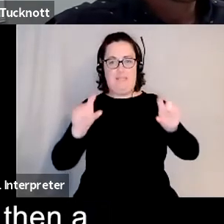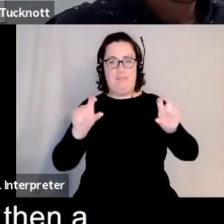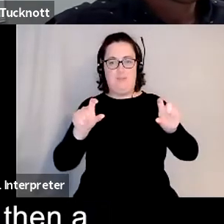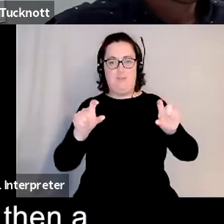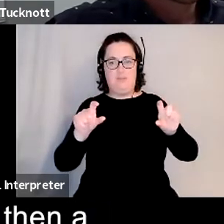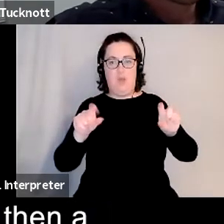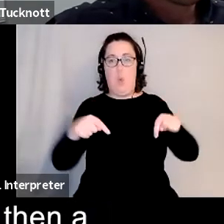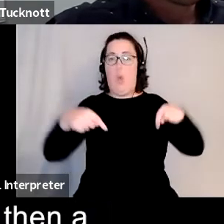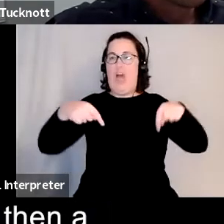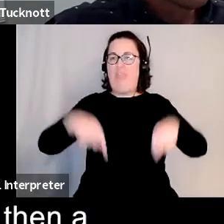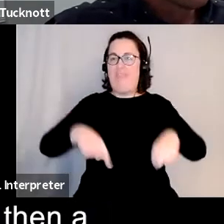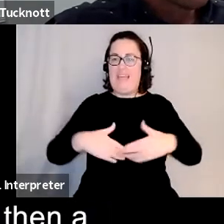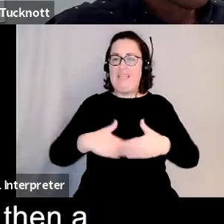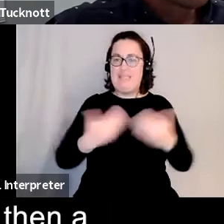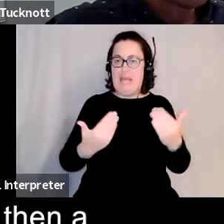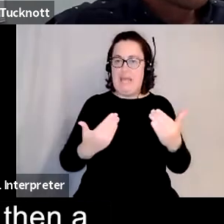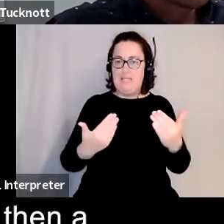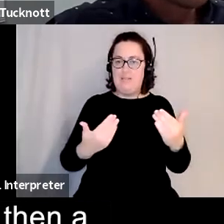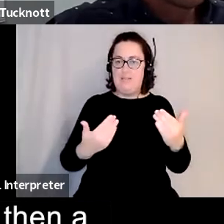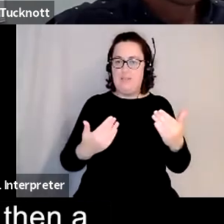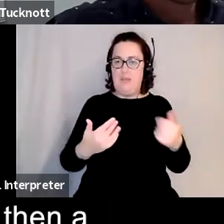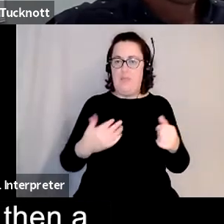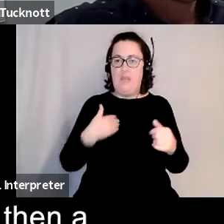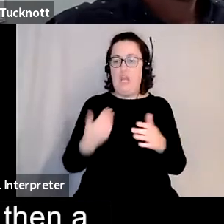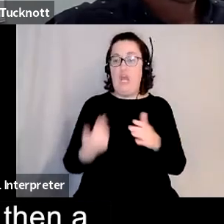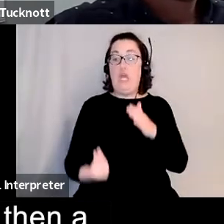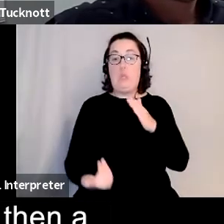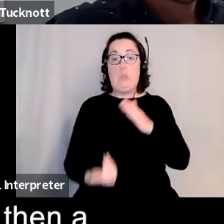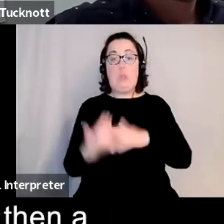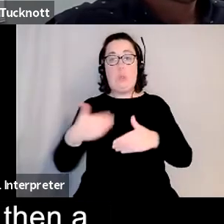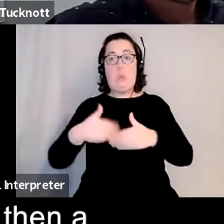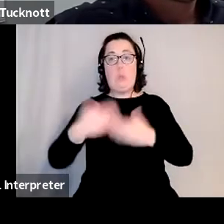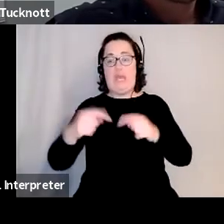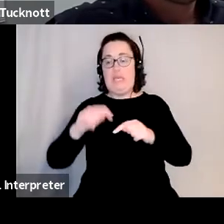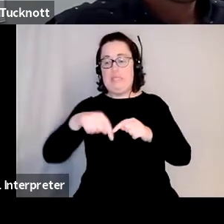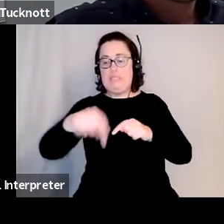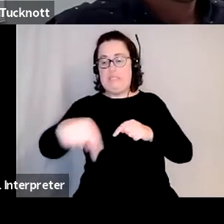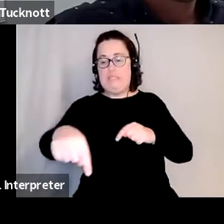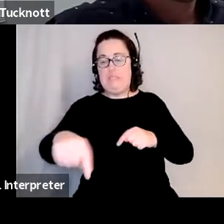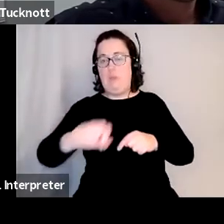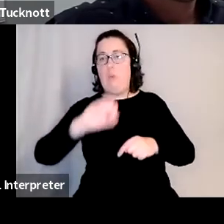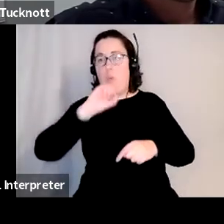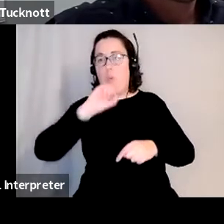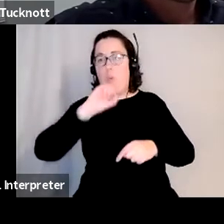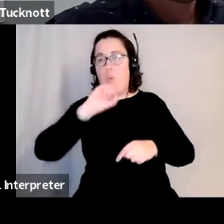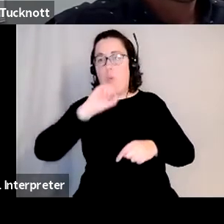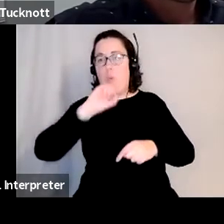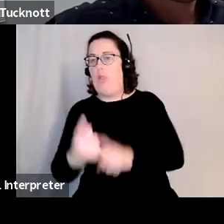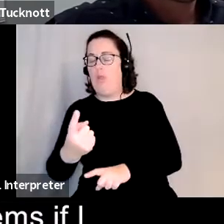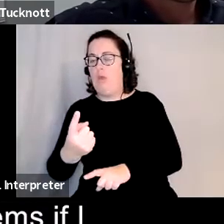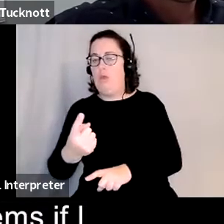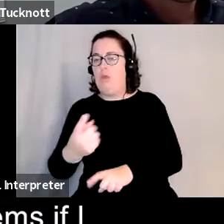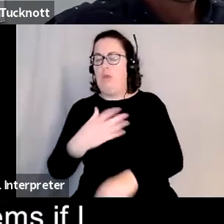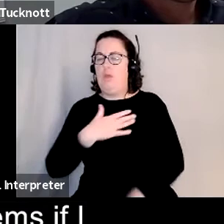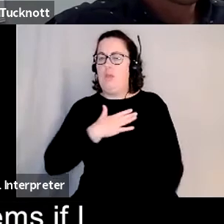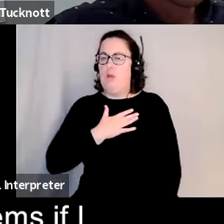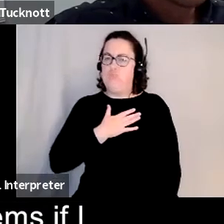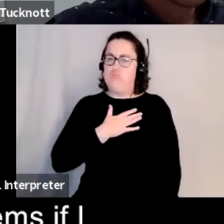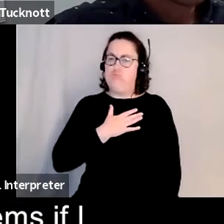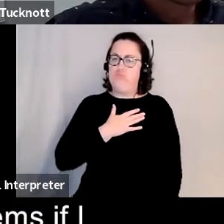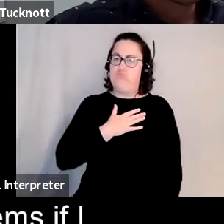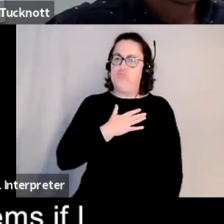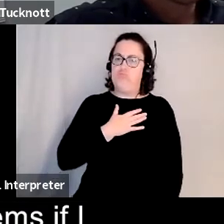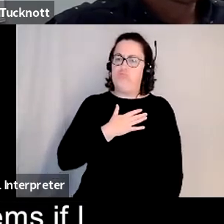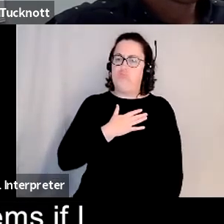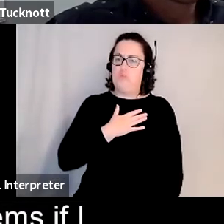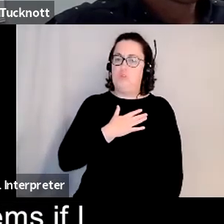these days and then a new set of terrifying days would occur and i think for me i set myself